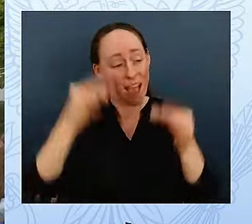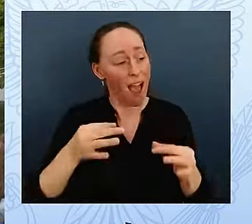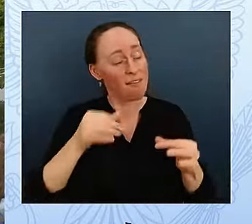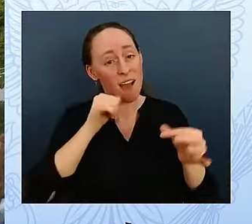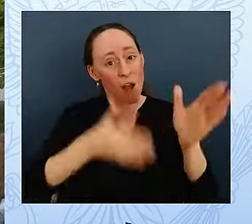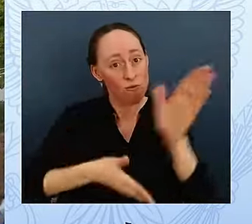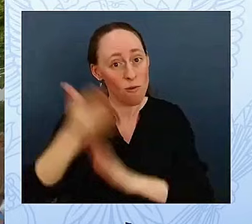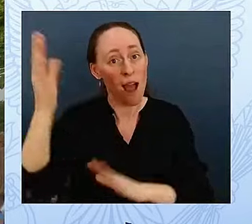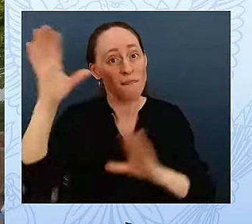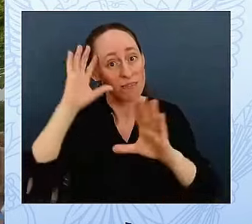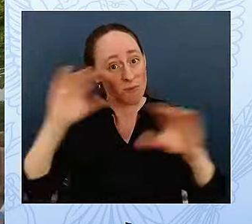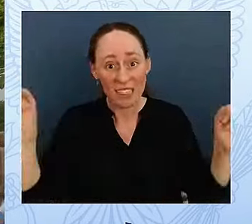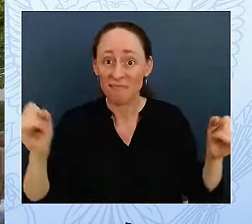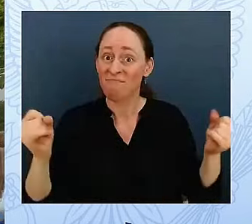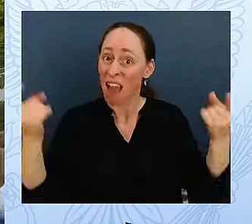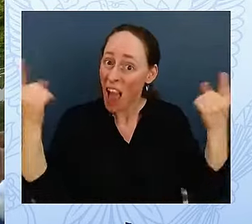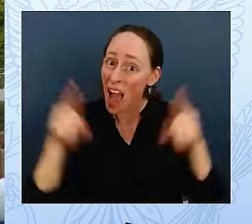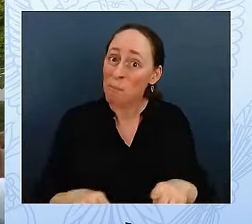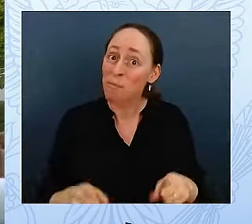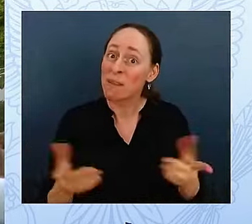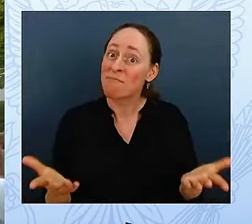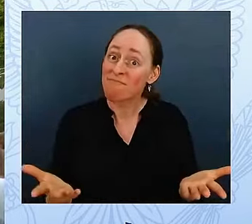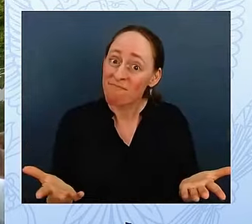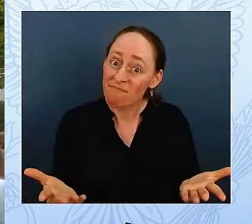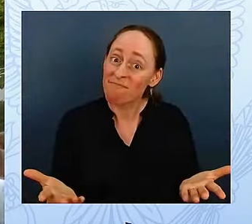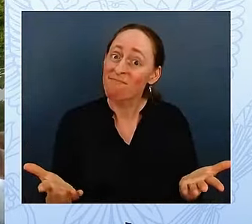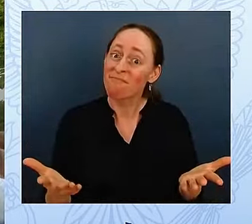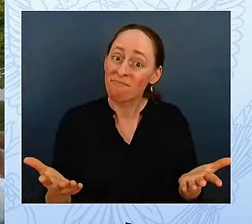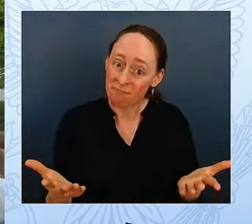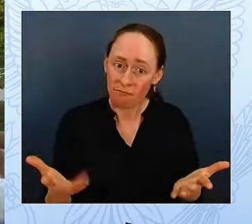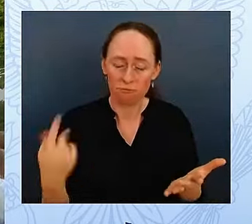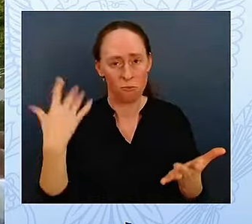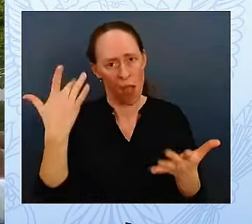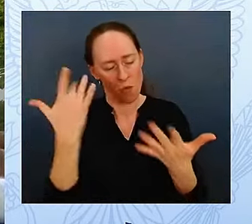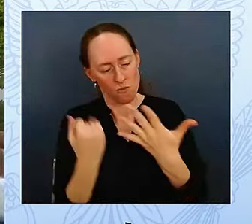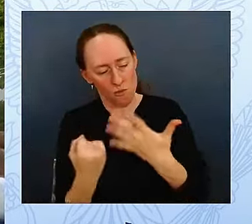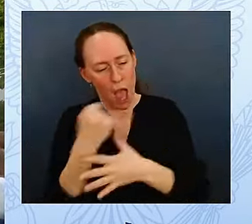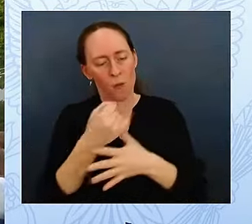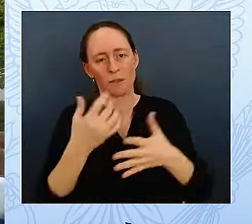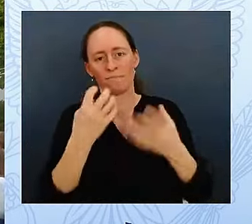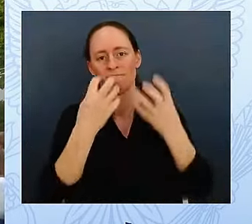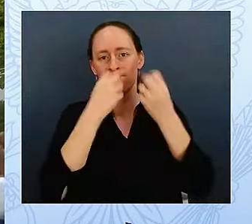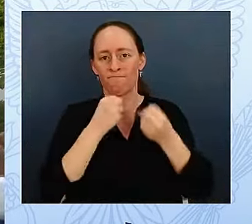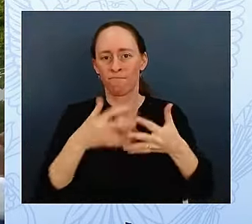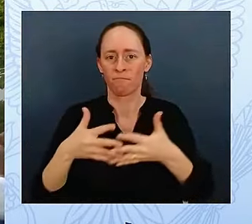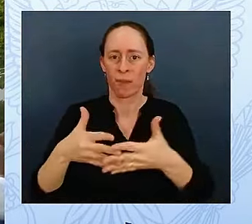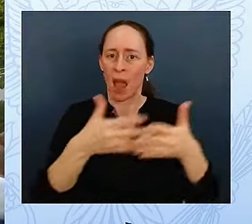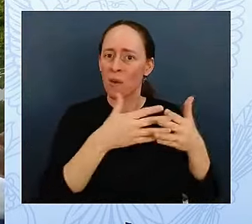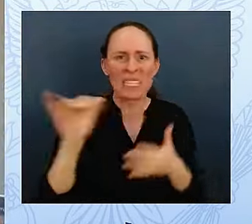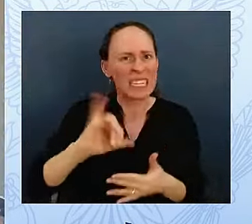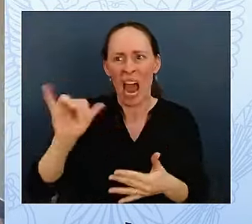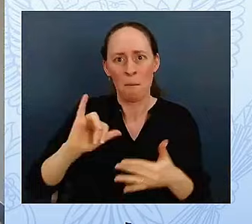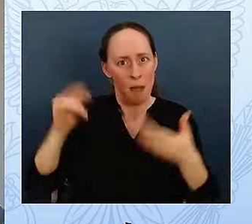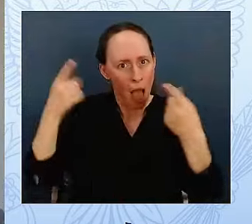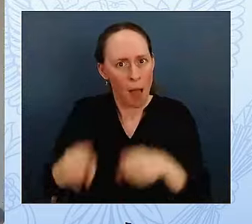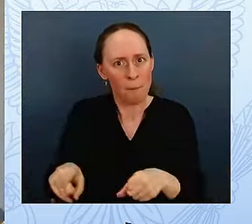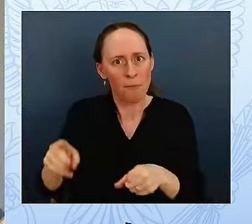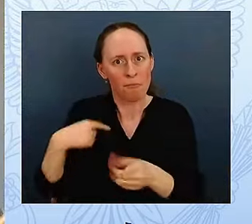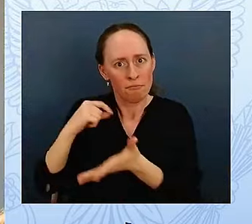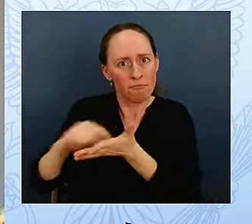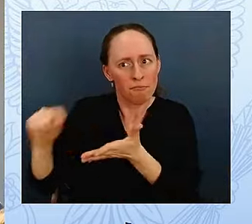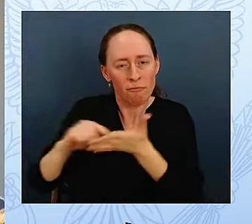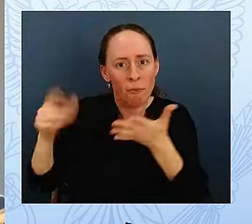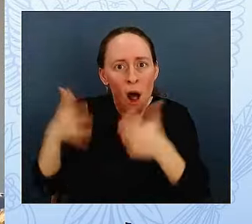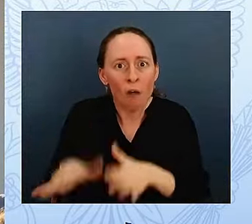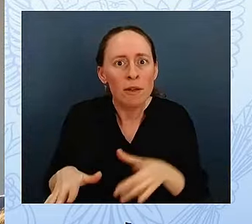That was the kind of thing we tell stories about. This is a great honor for Tommy and for me and for all